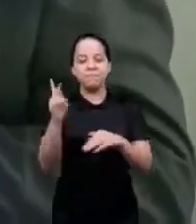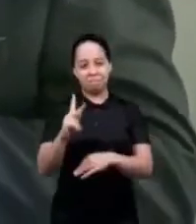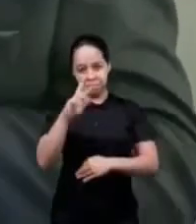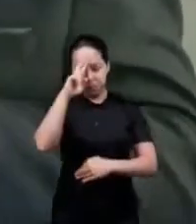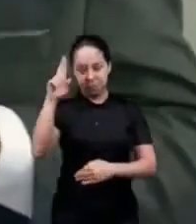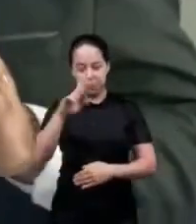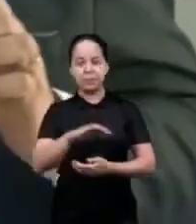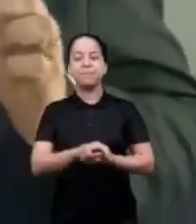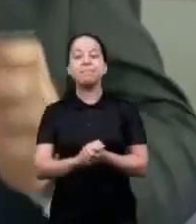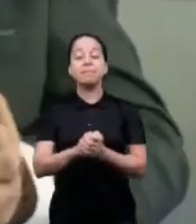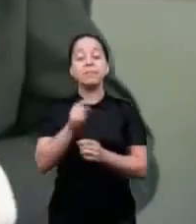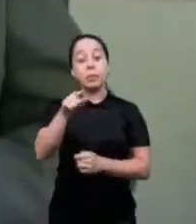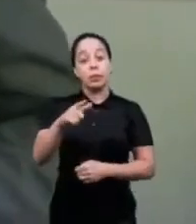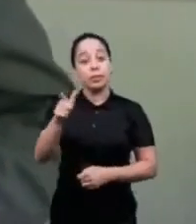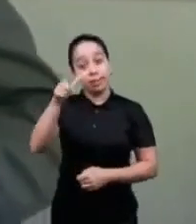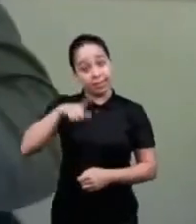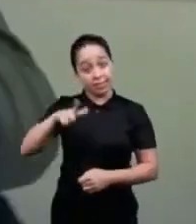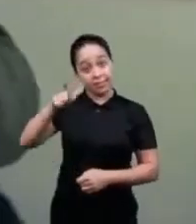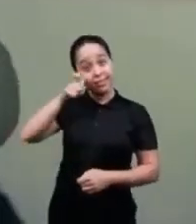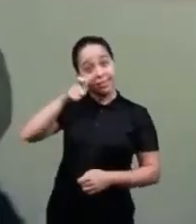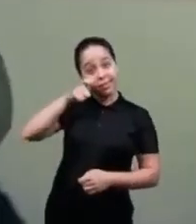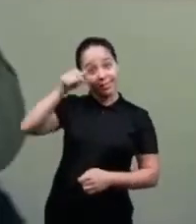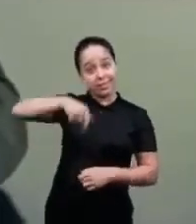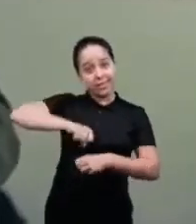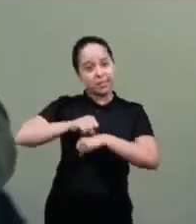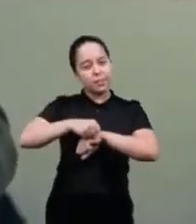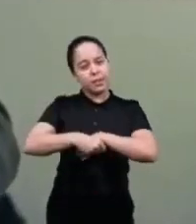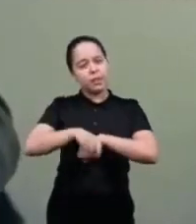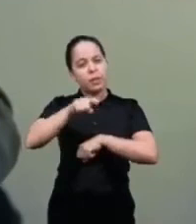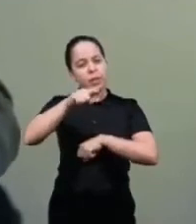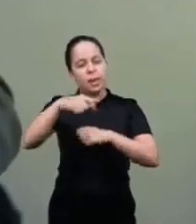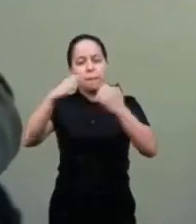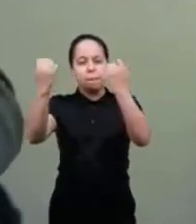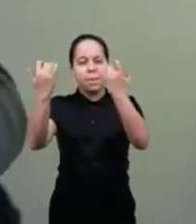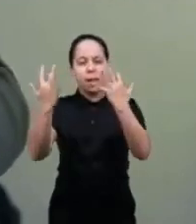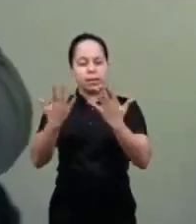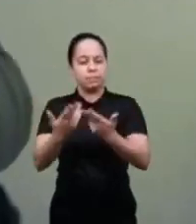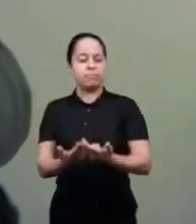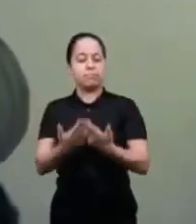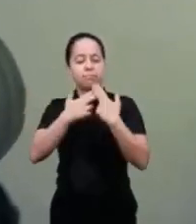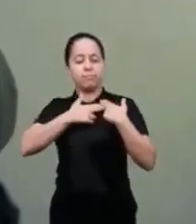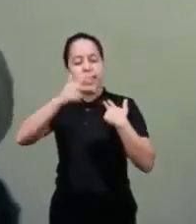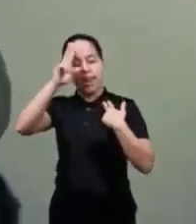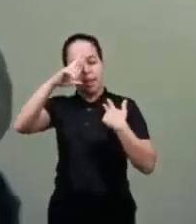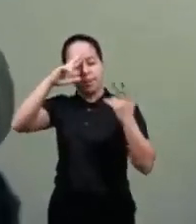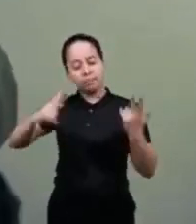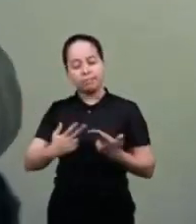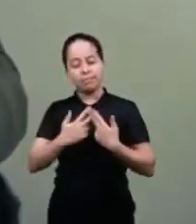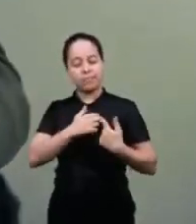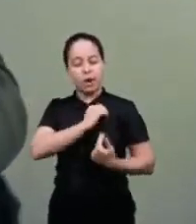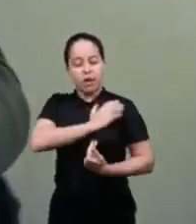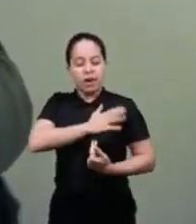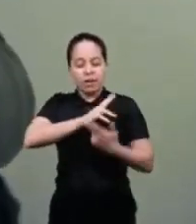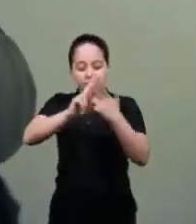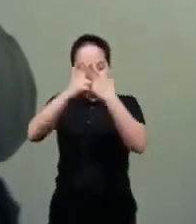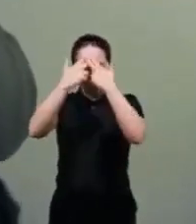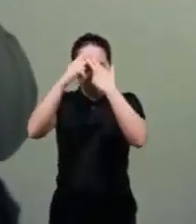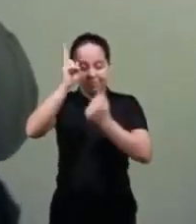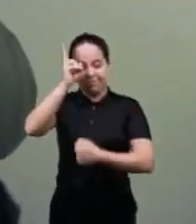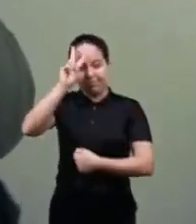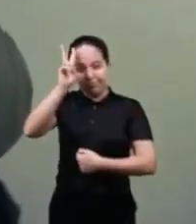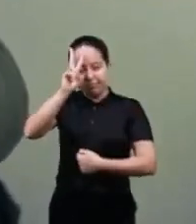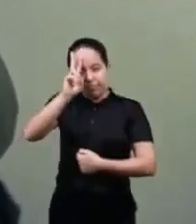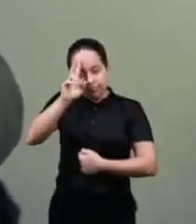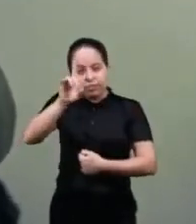in this seminar today and watch the seminar keep the blessing in your heart ask the Lord that he would continue to speak to your life